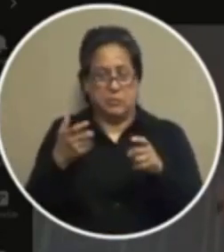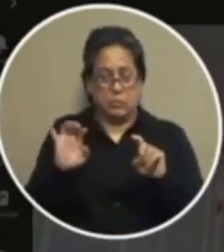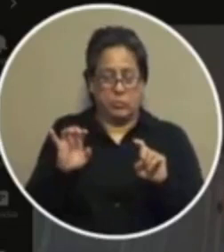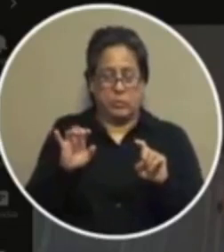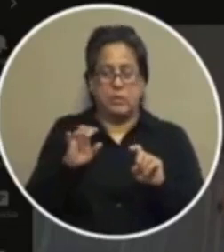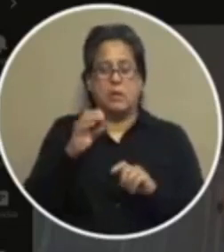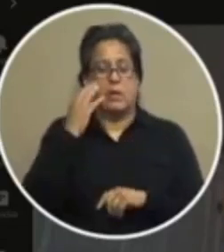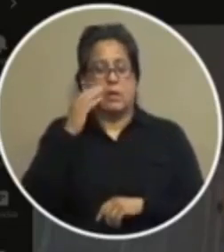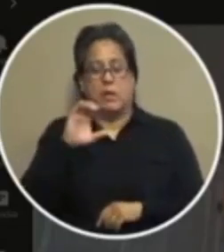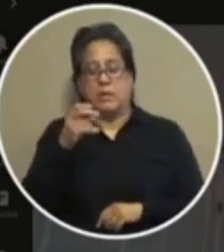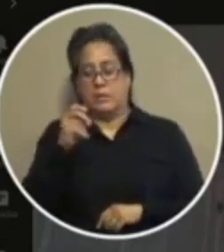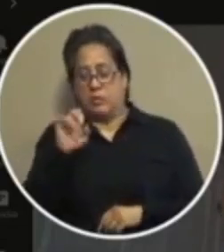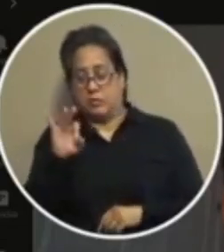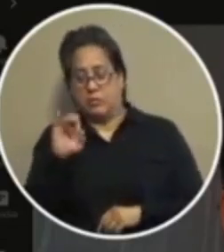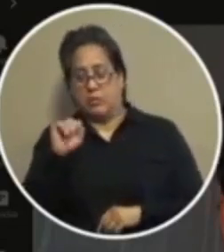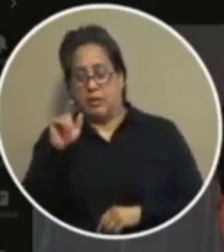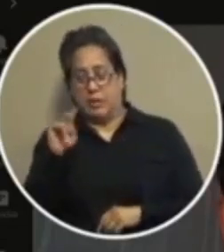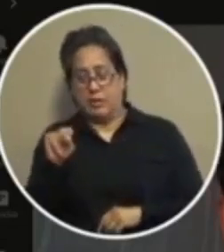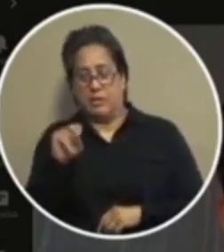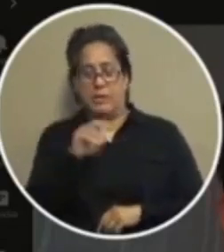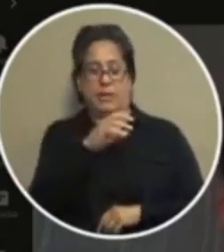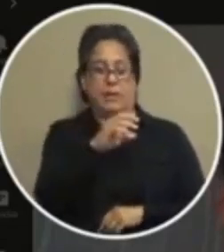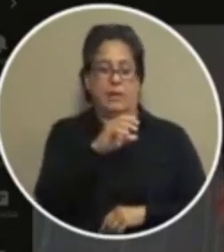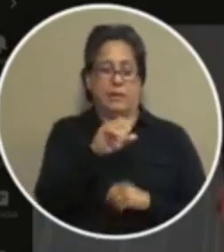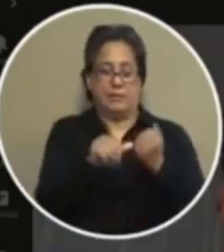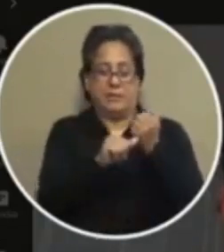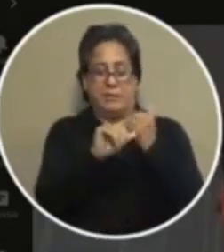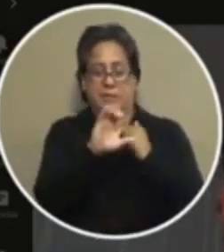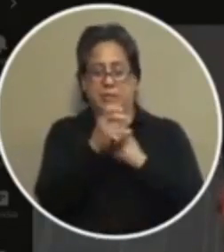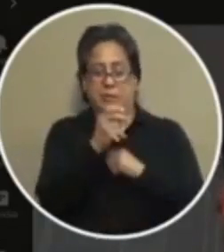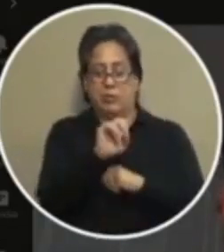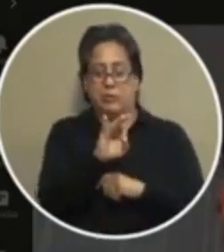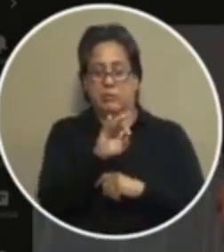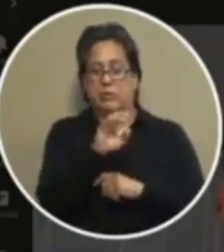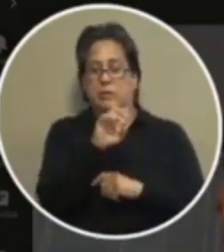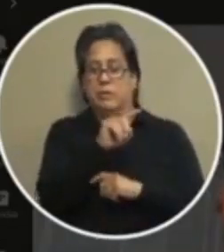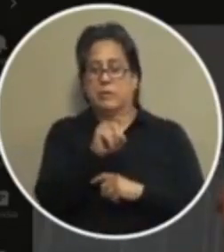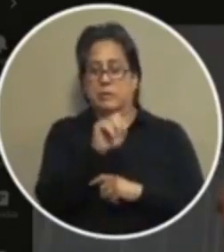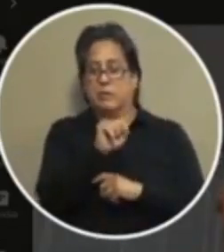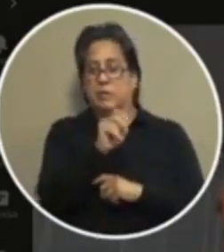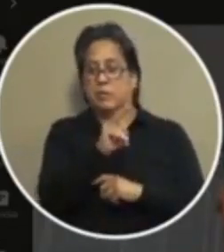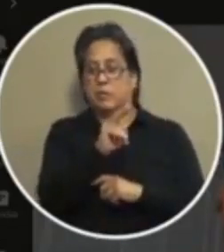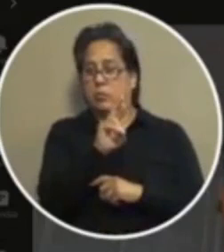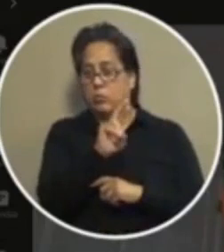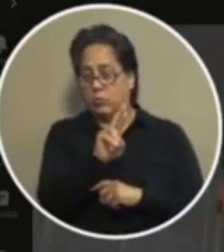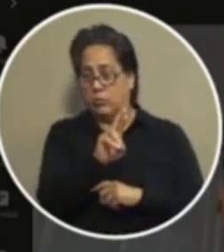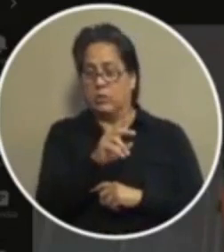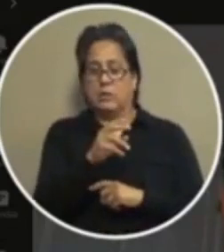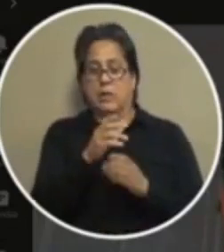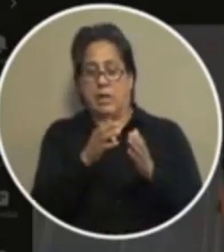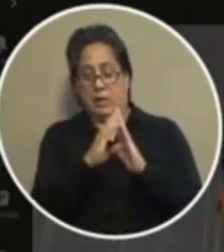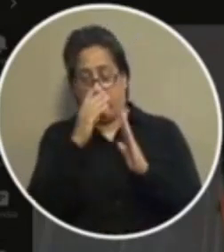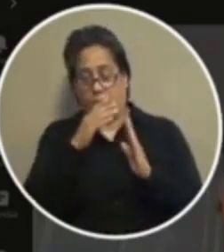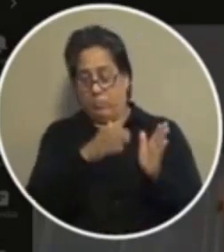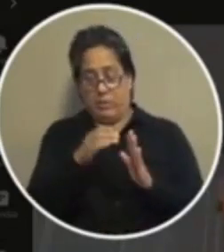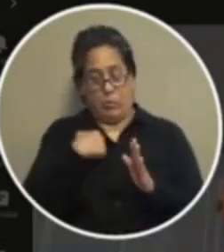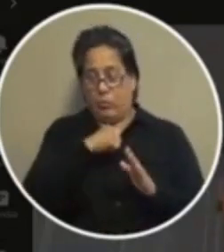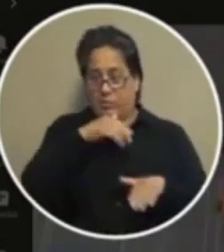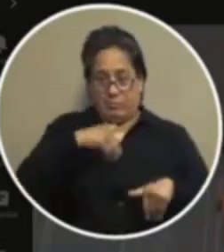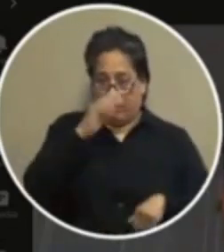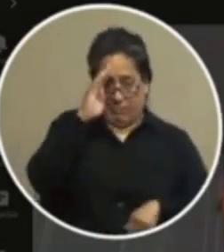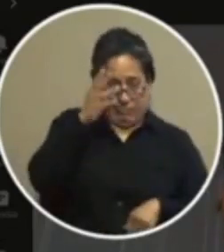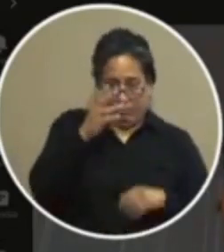know chief ellen and assistant chief zarur mentioned that uh they had asked for a plan and we hadn't come up with one